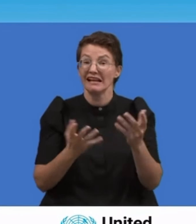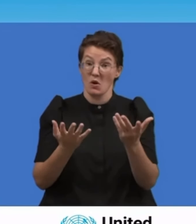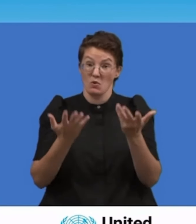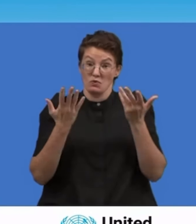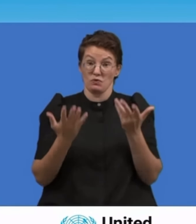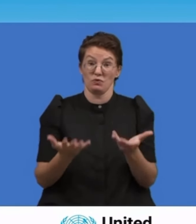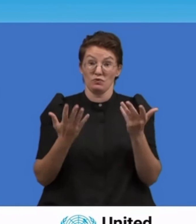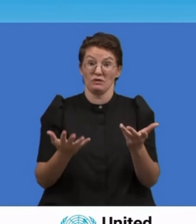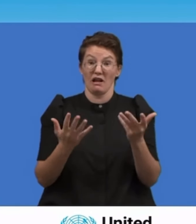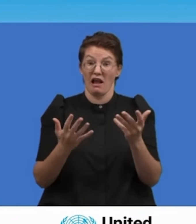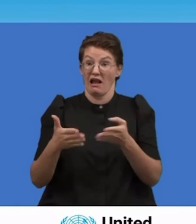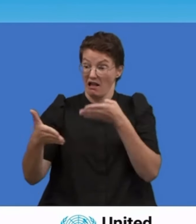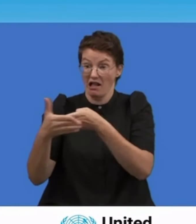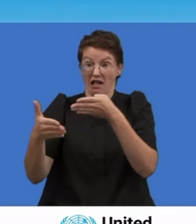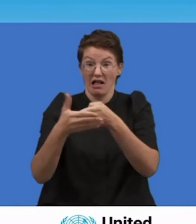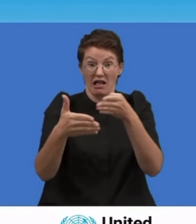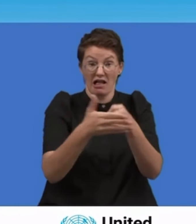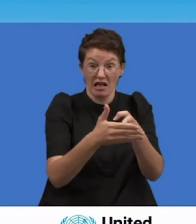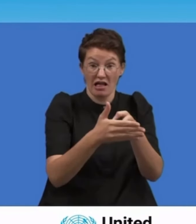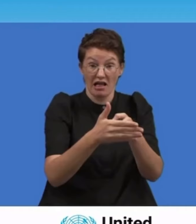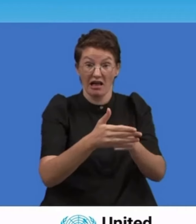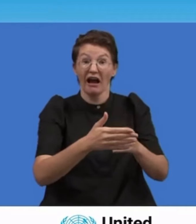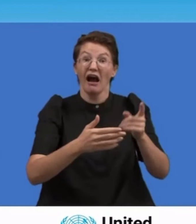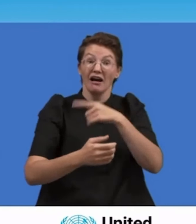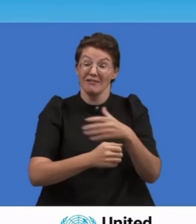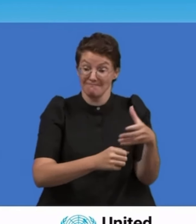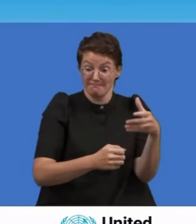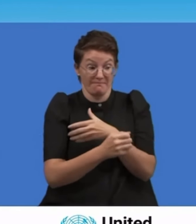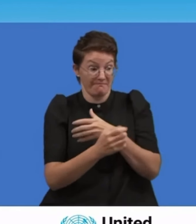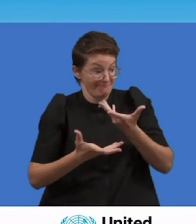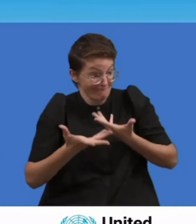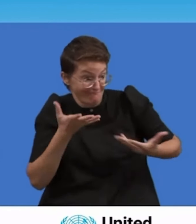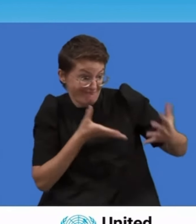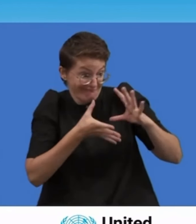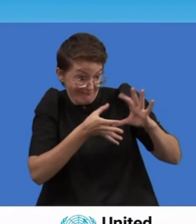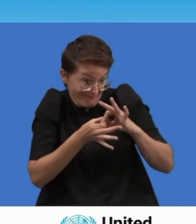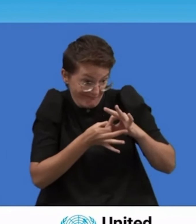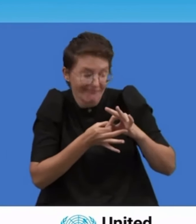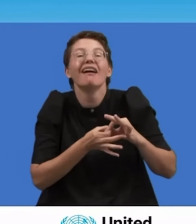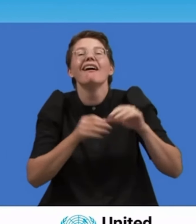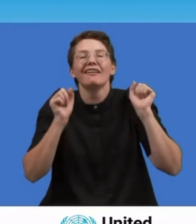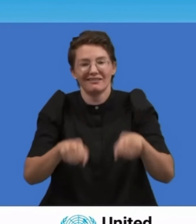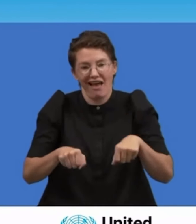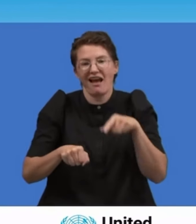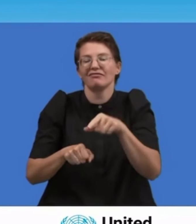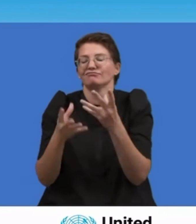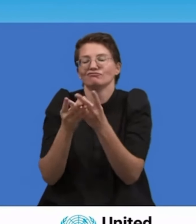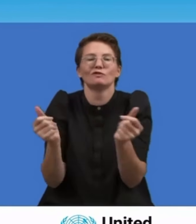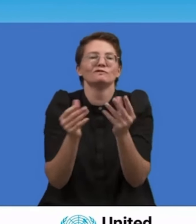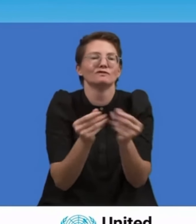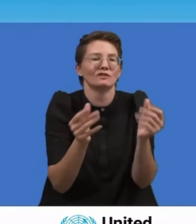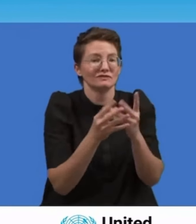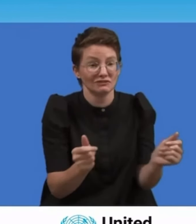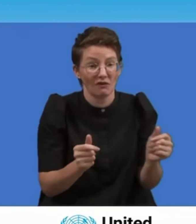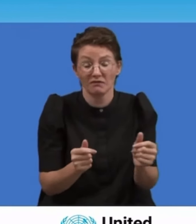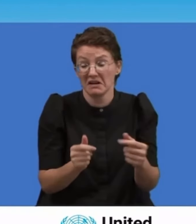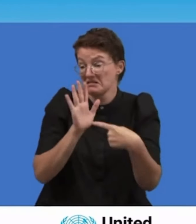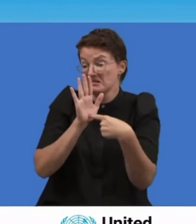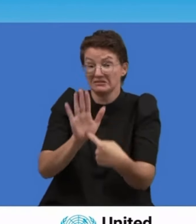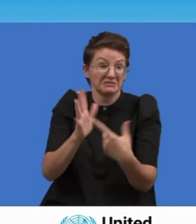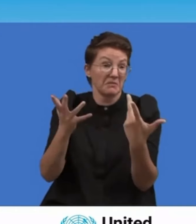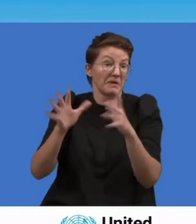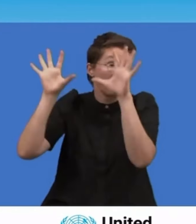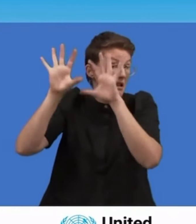to define our responses to global challenges. In doing so, we forget that standing apart